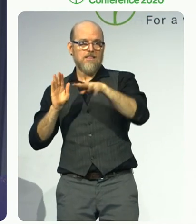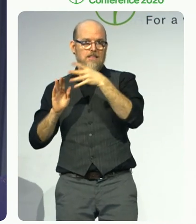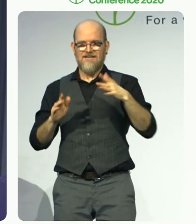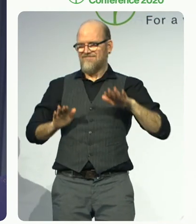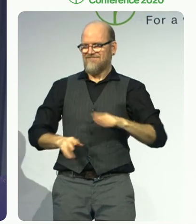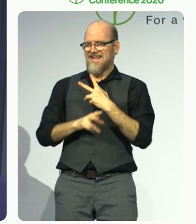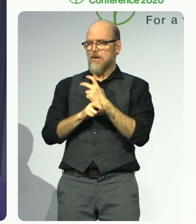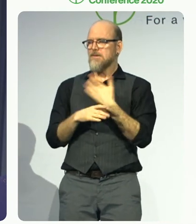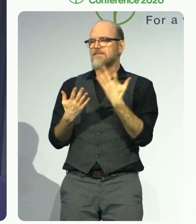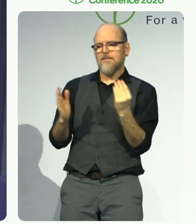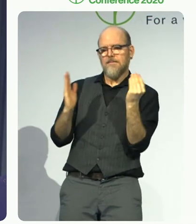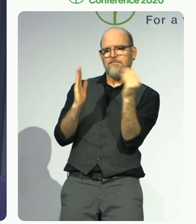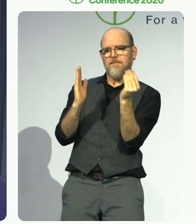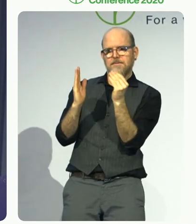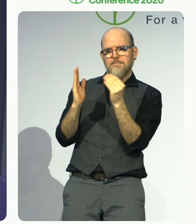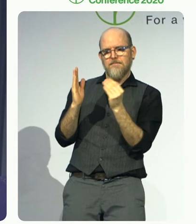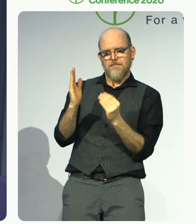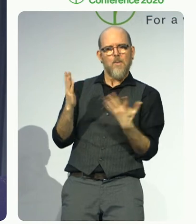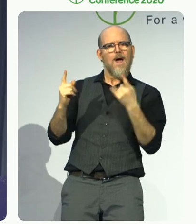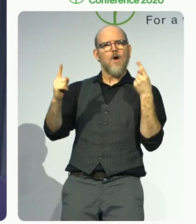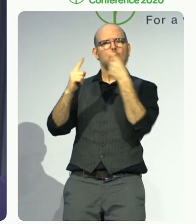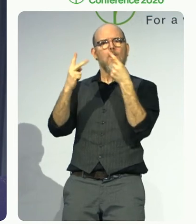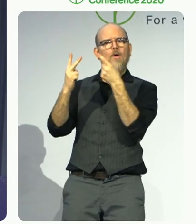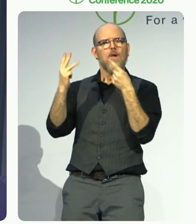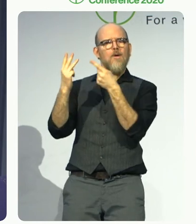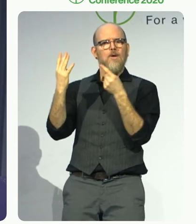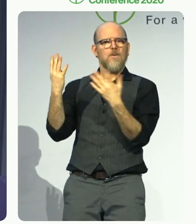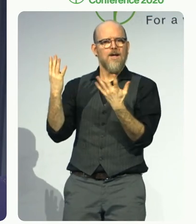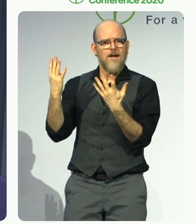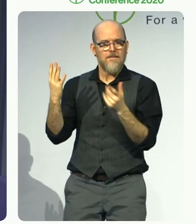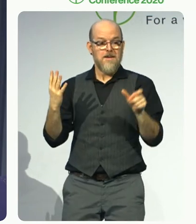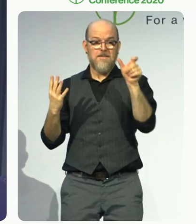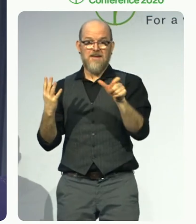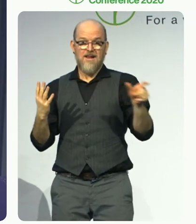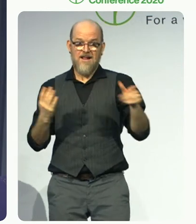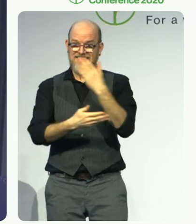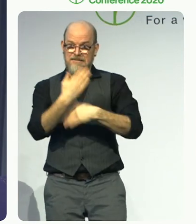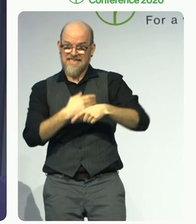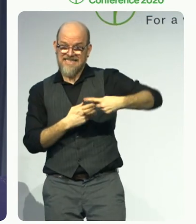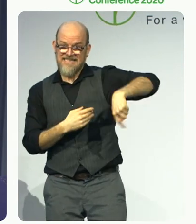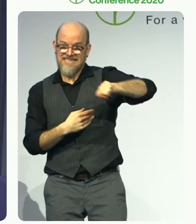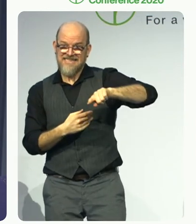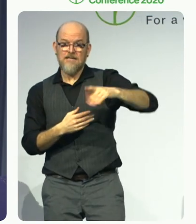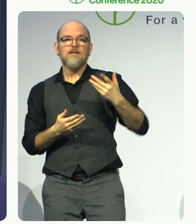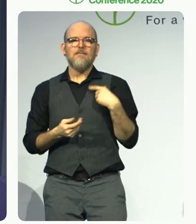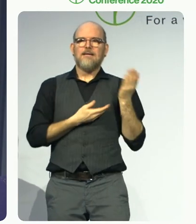other things, is to make support services for people with disabilities easier and more